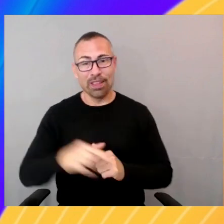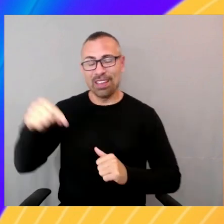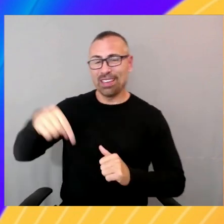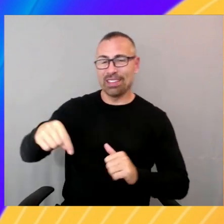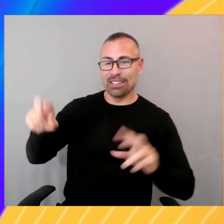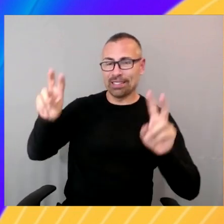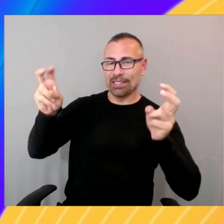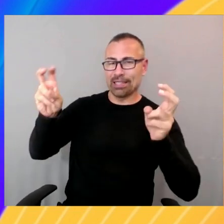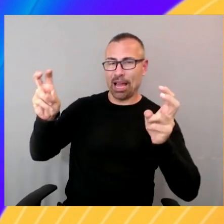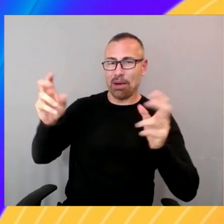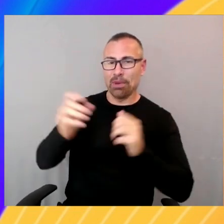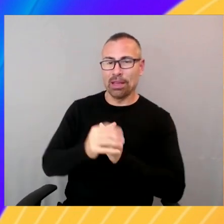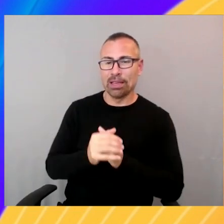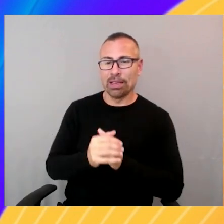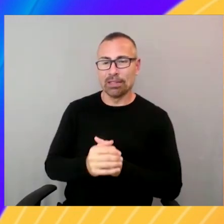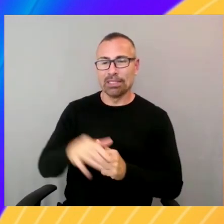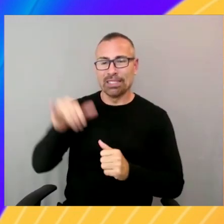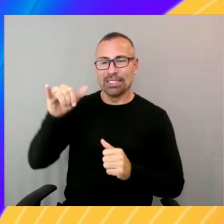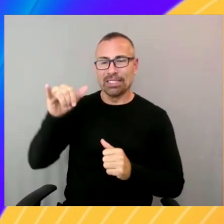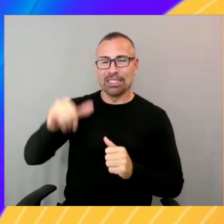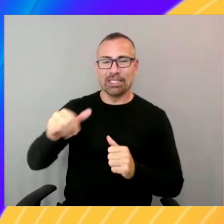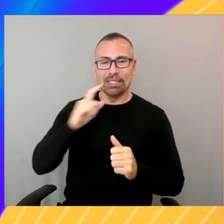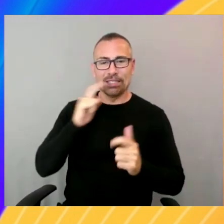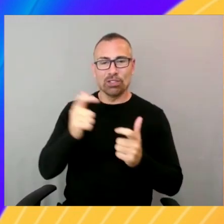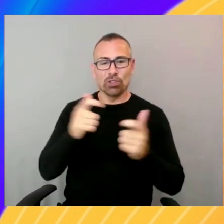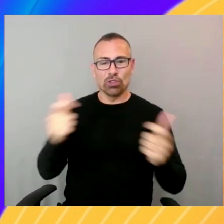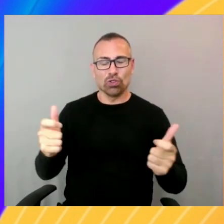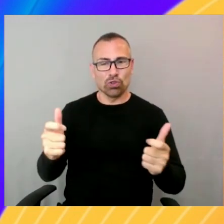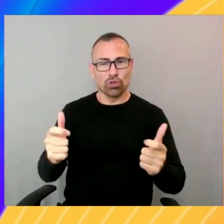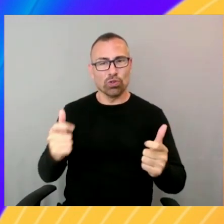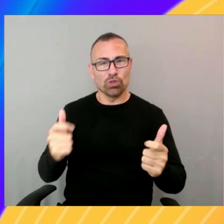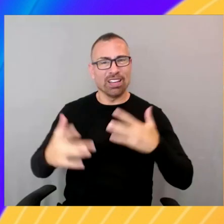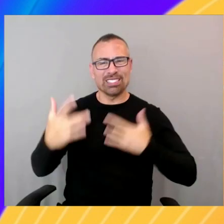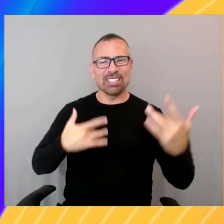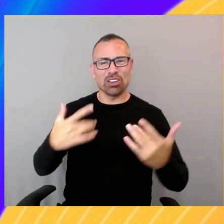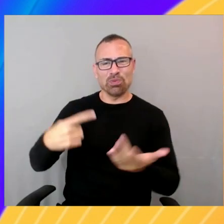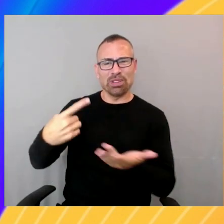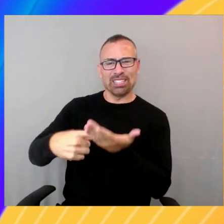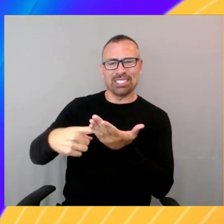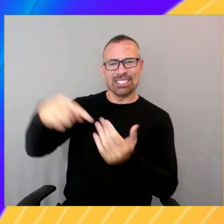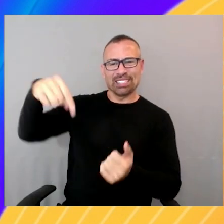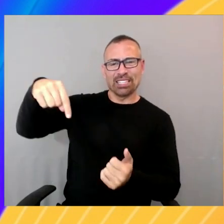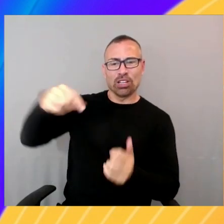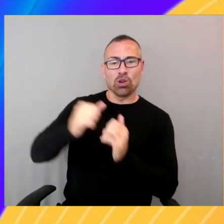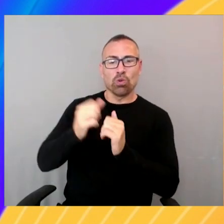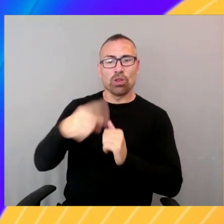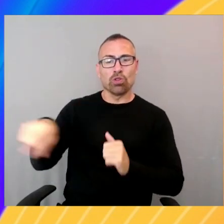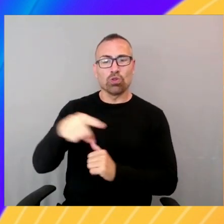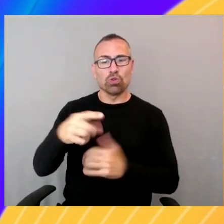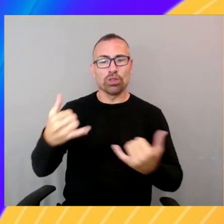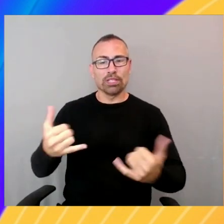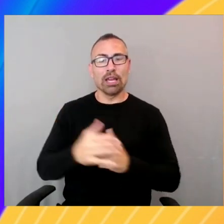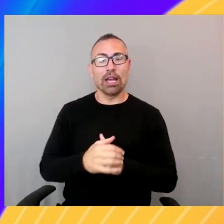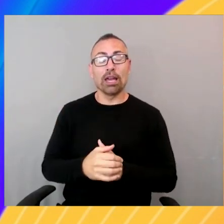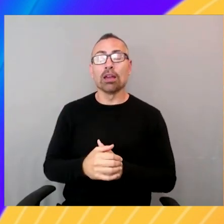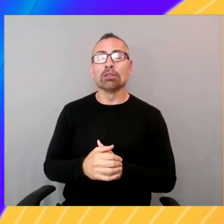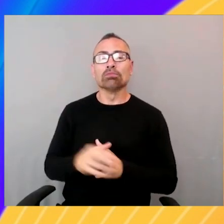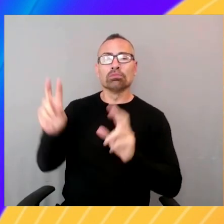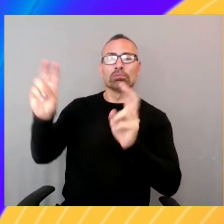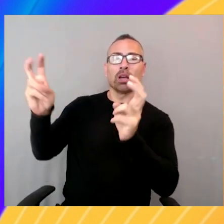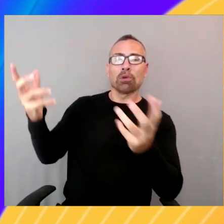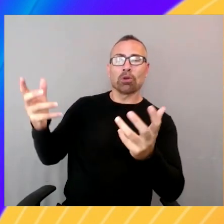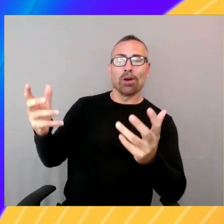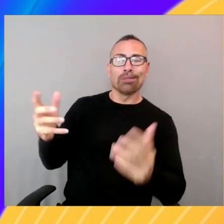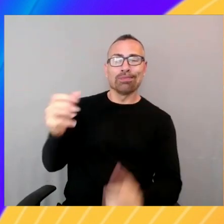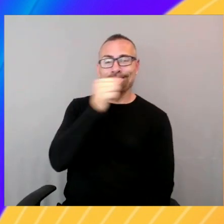This topic is huge and I'm very excited to be talking about this here today with you about Amazon Bedrock. Now first can you just